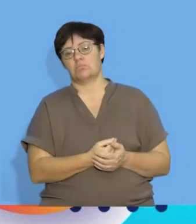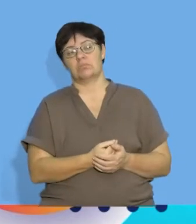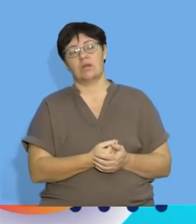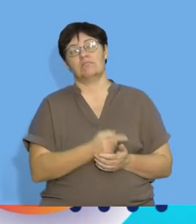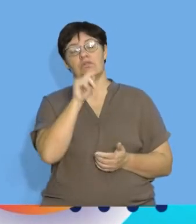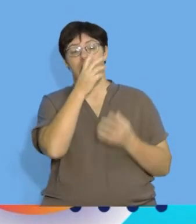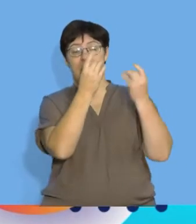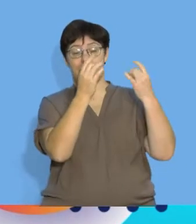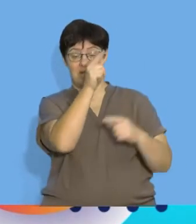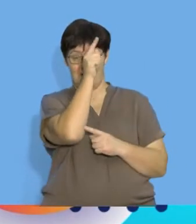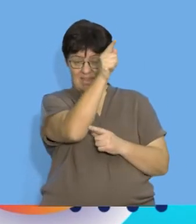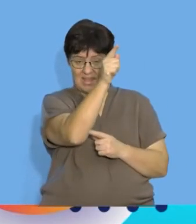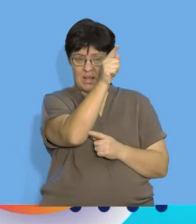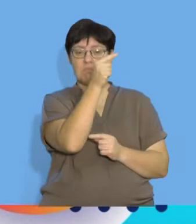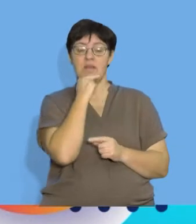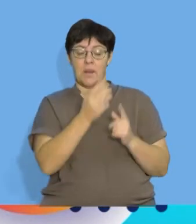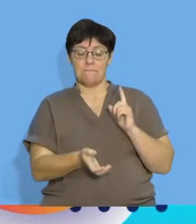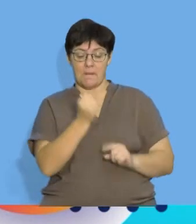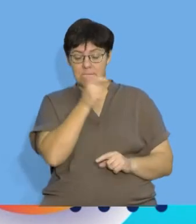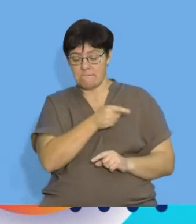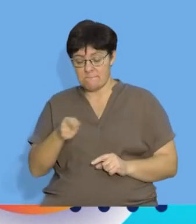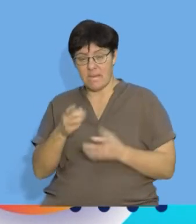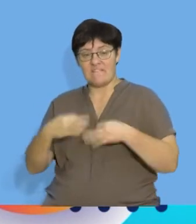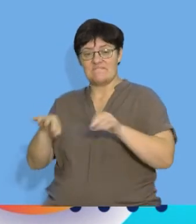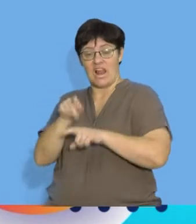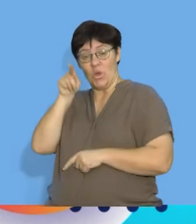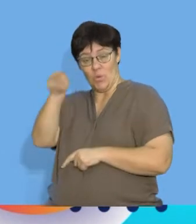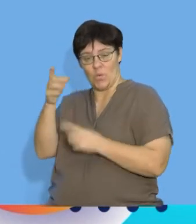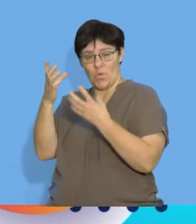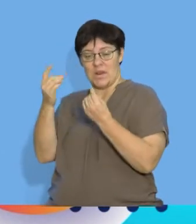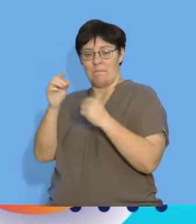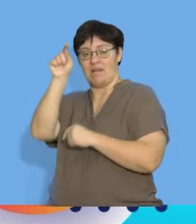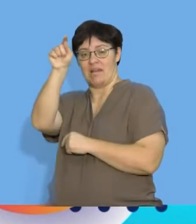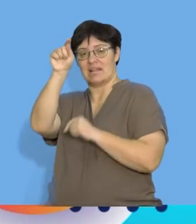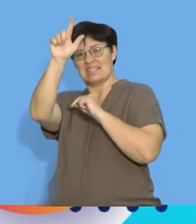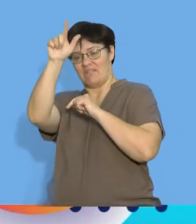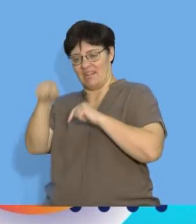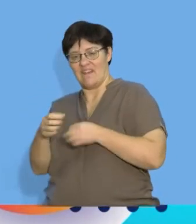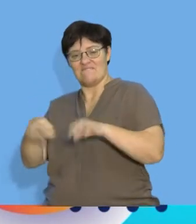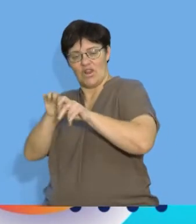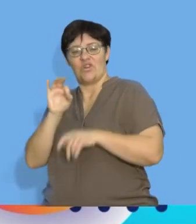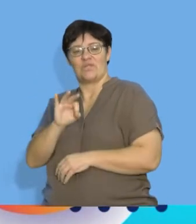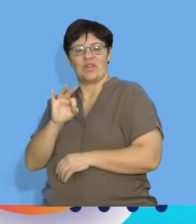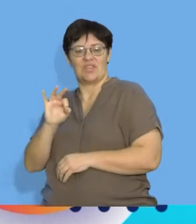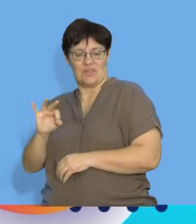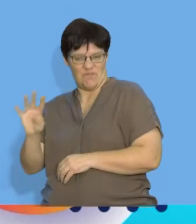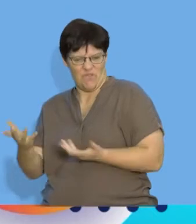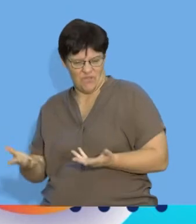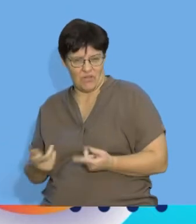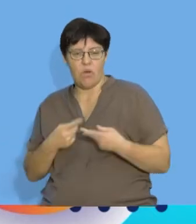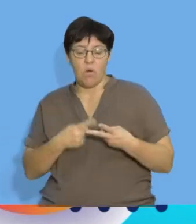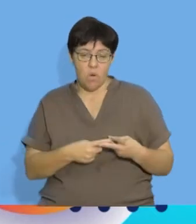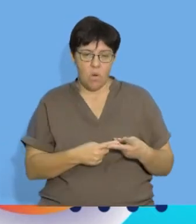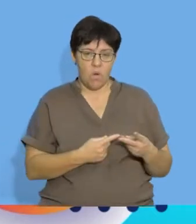term numbers, I will be able to determine the actual value of that term, or alternatively, you could be